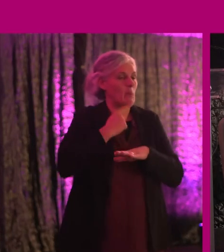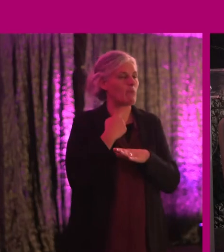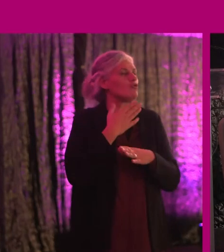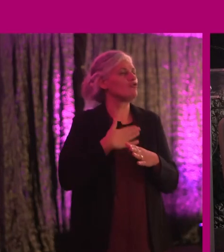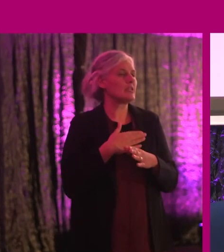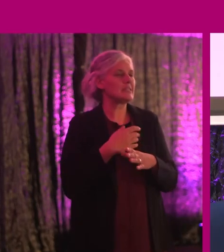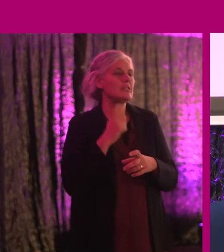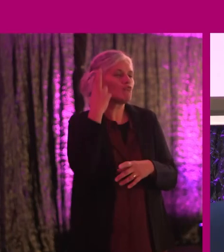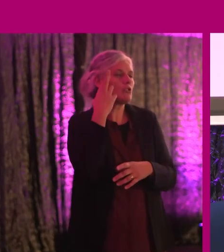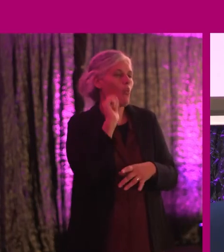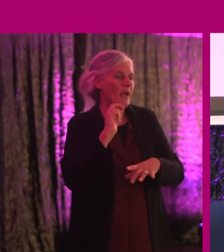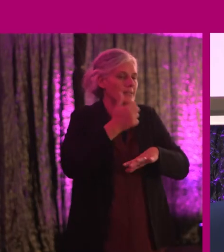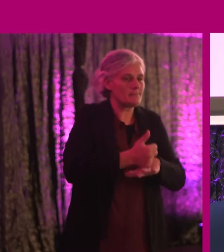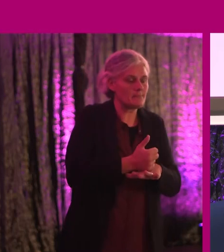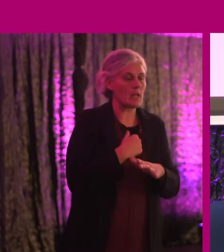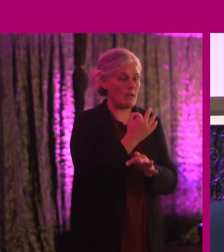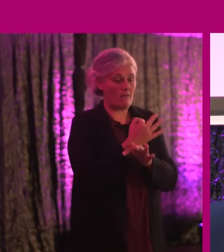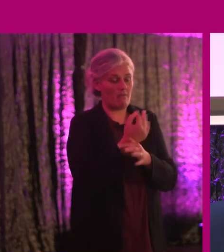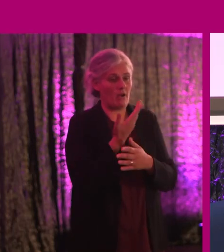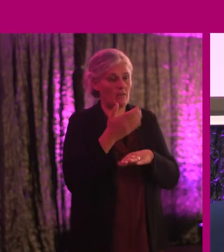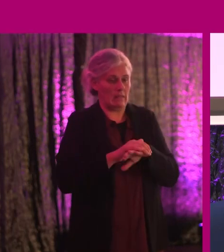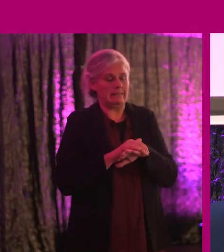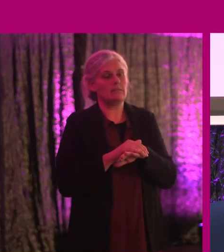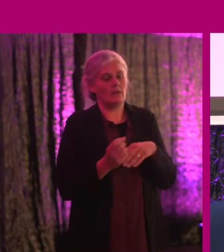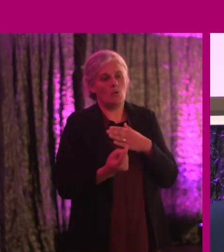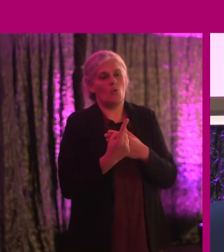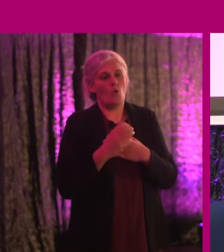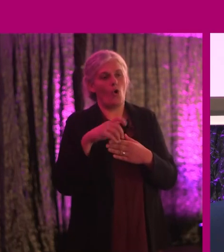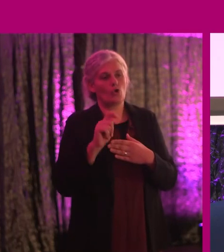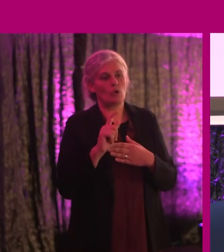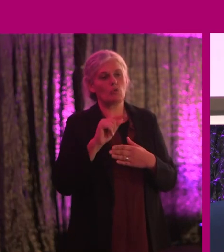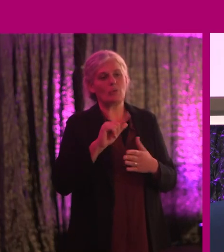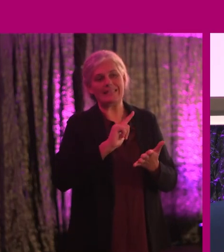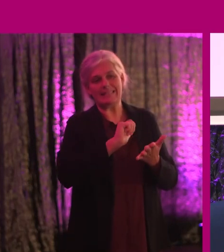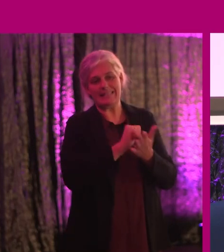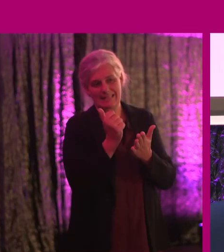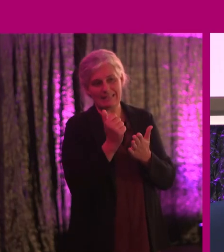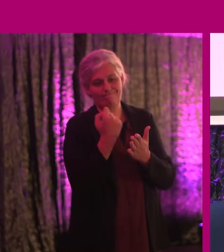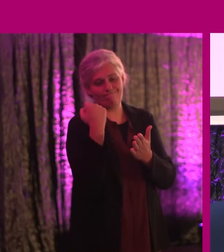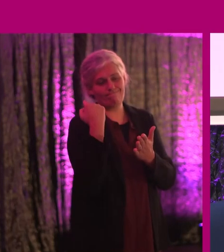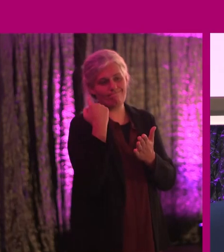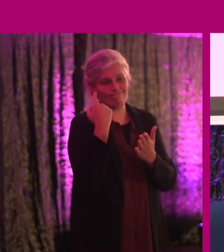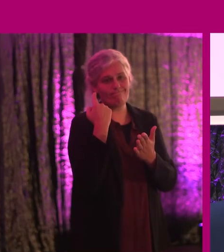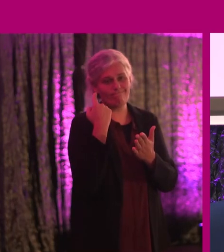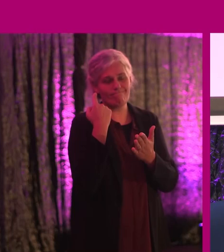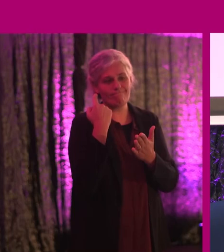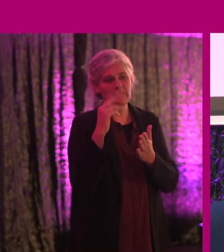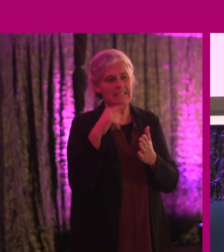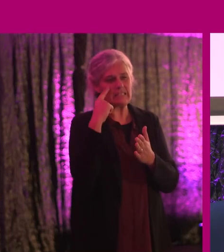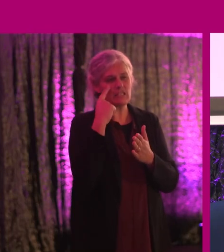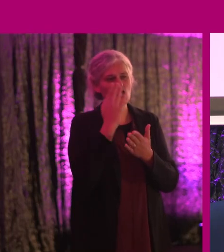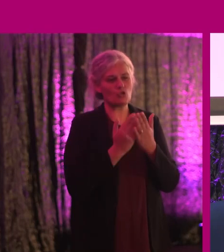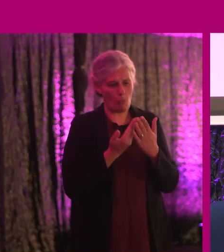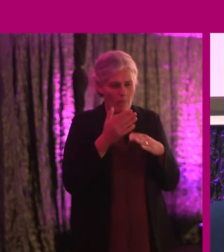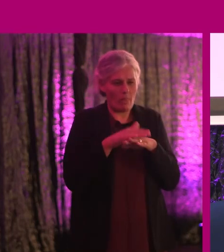heart reason. Number one, my father died very unexpectedly in October 2016. And when you see somebody pass